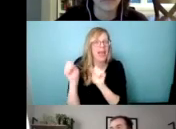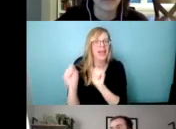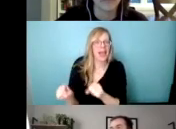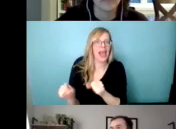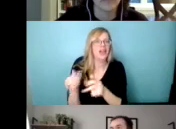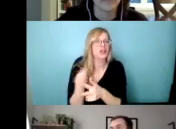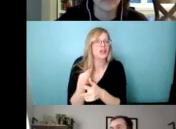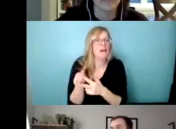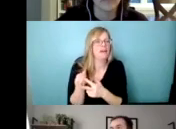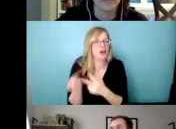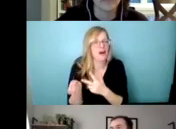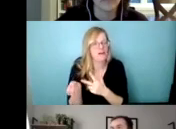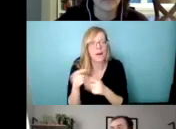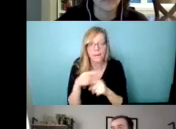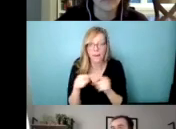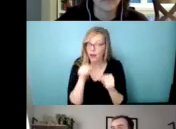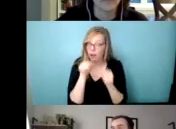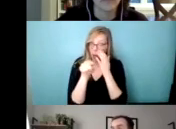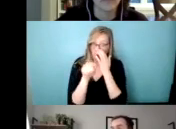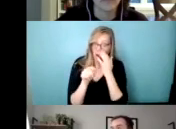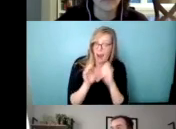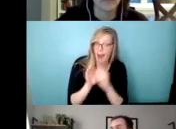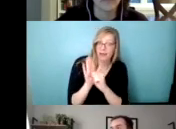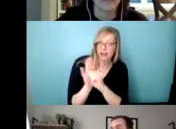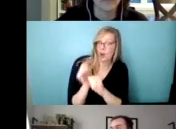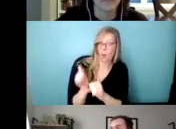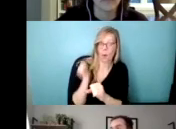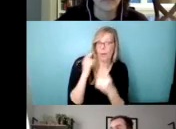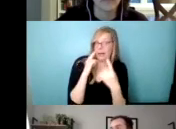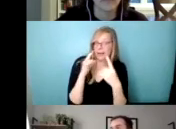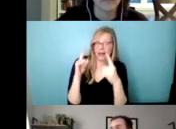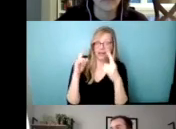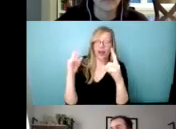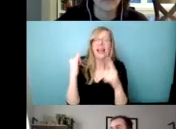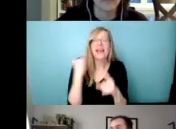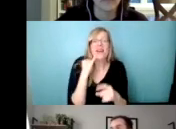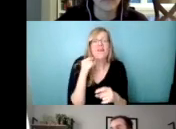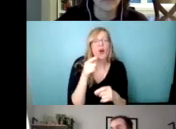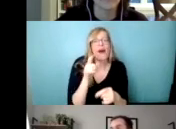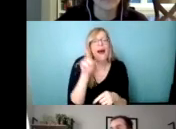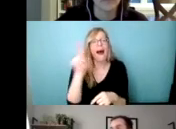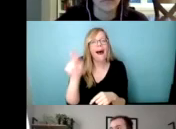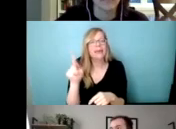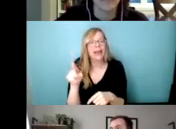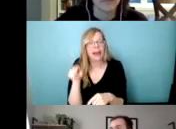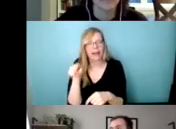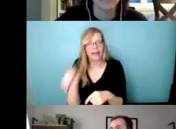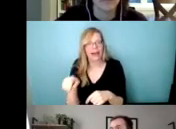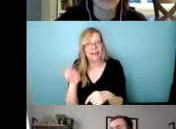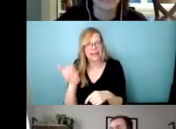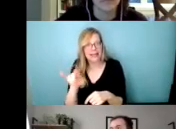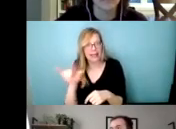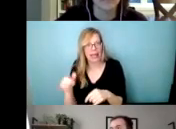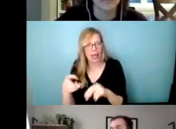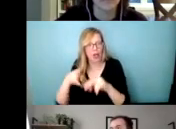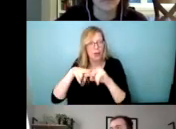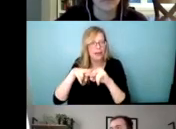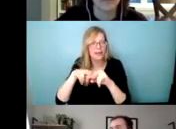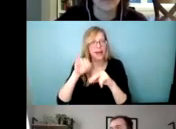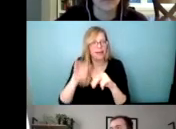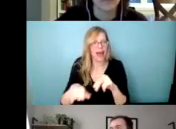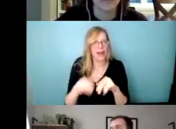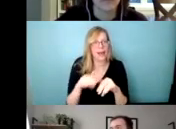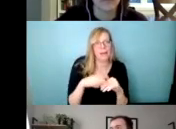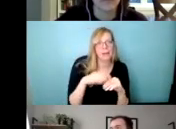your advocacy won't be effective if you're asking your city councilor to raise the provincial minimum wage or asking the prime minister to install, uh, some new